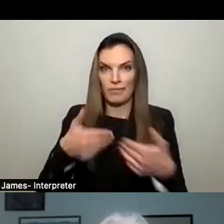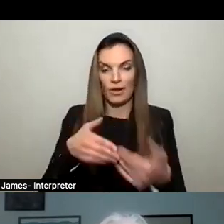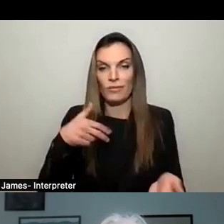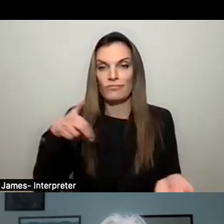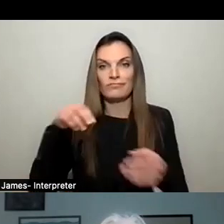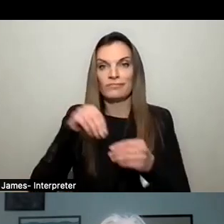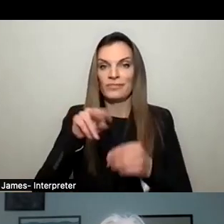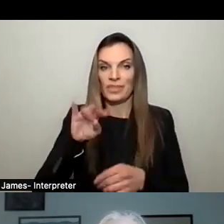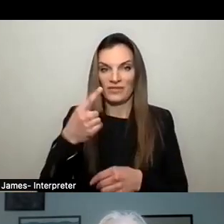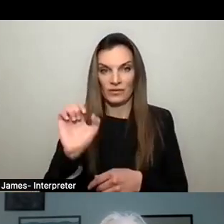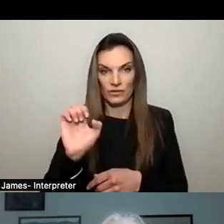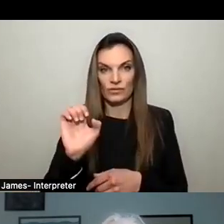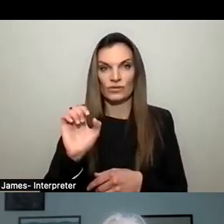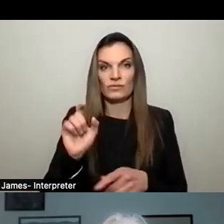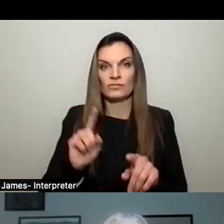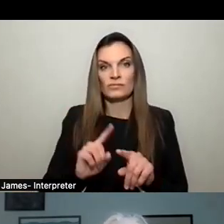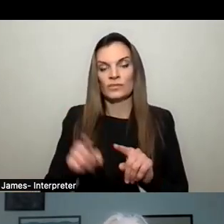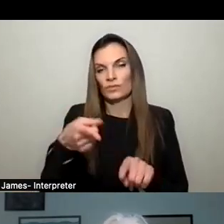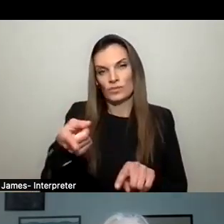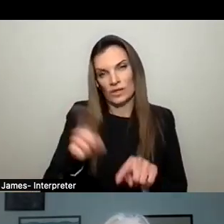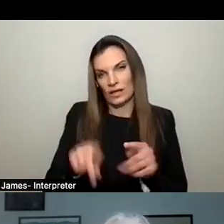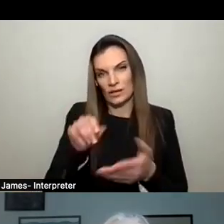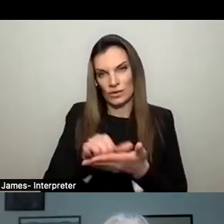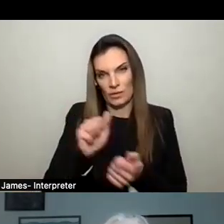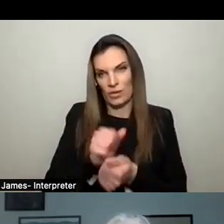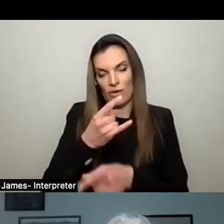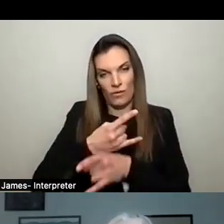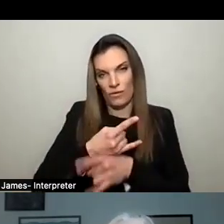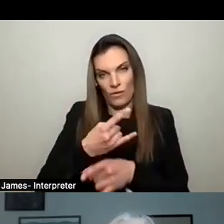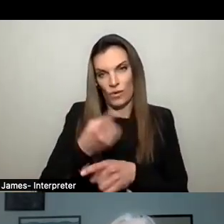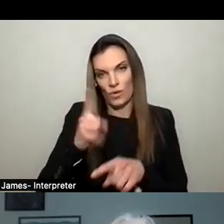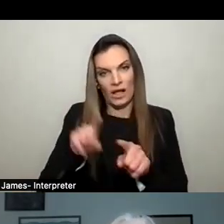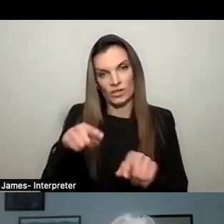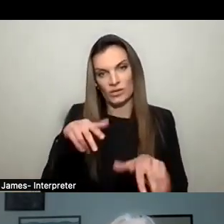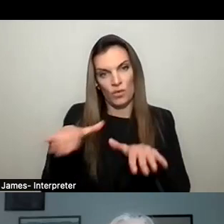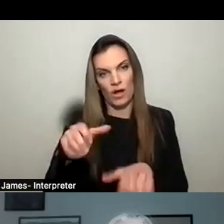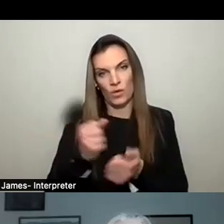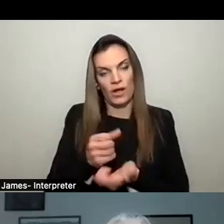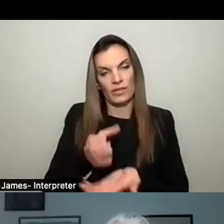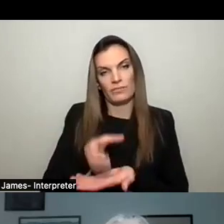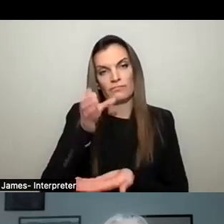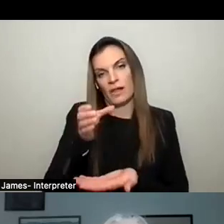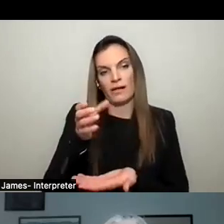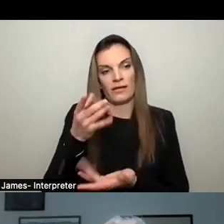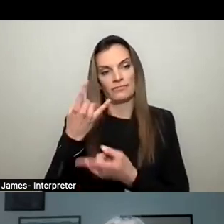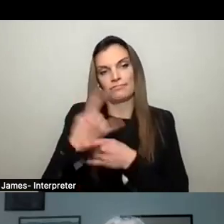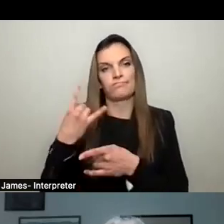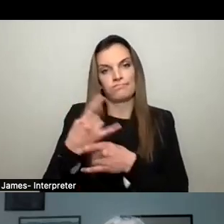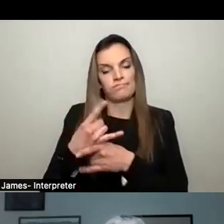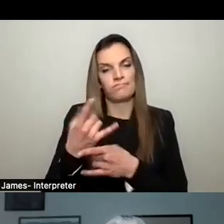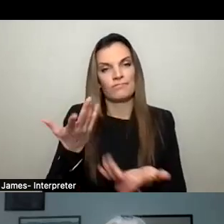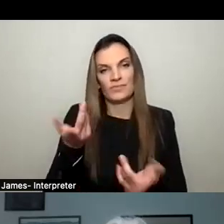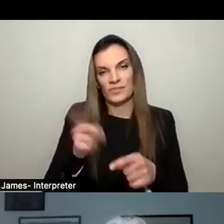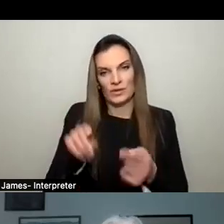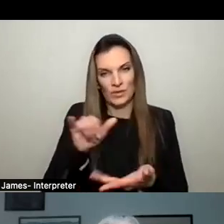village, um, which you can't do with alcohol. You can't walk down the street with a bottle of Jack. Um, you know,